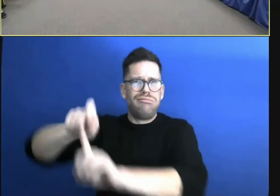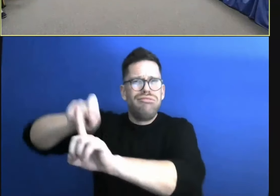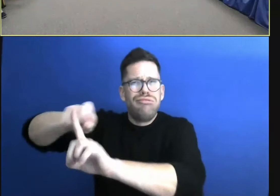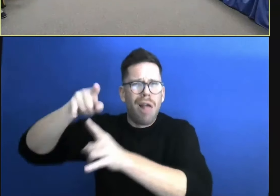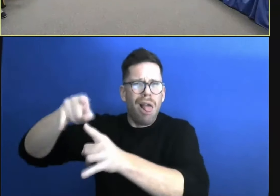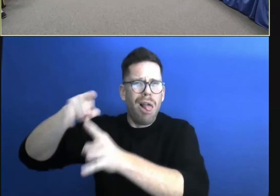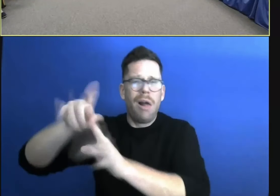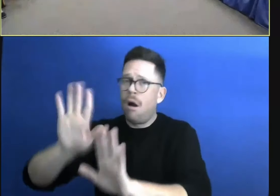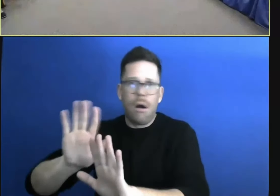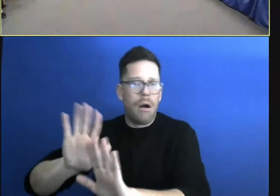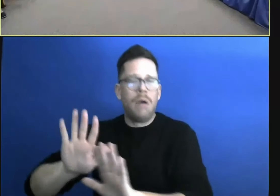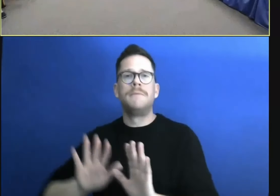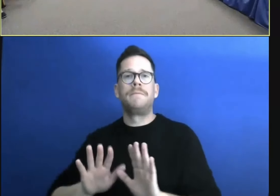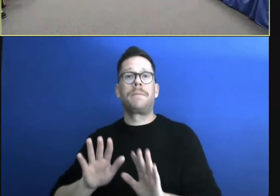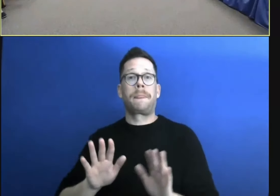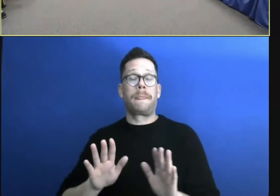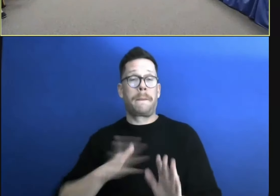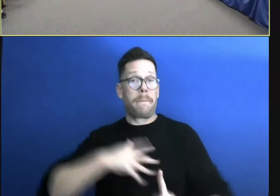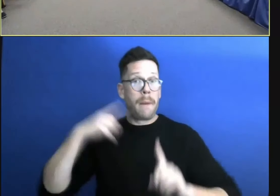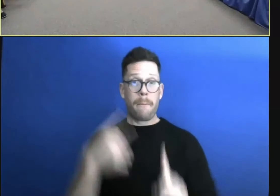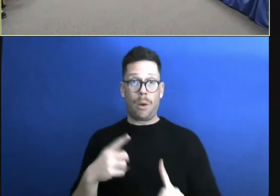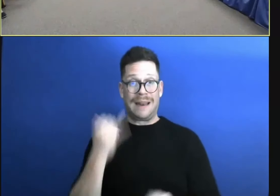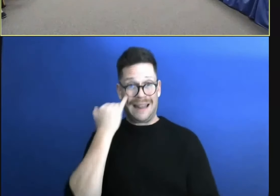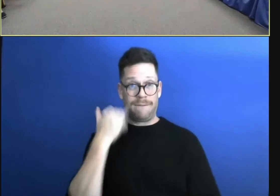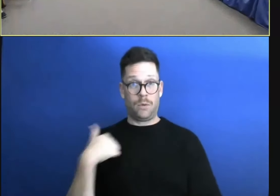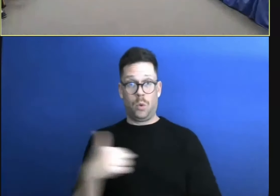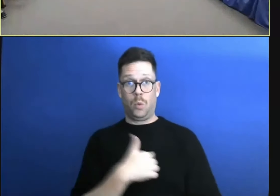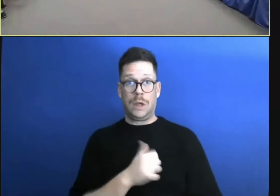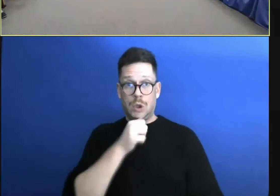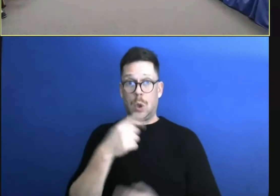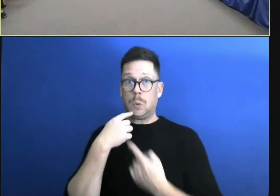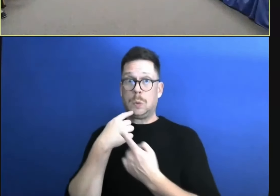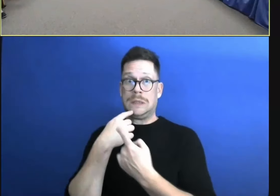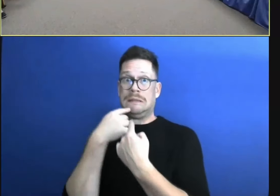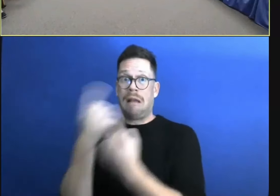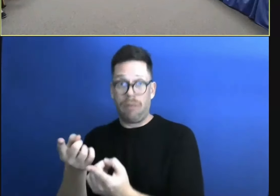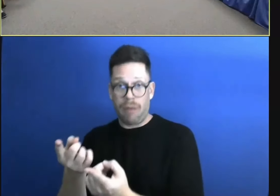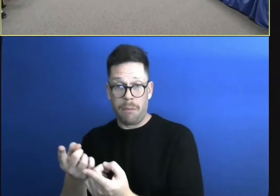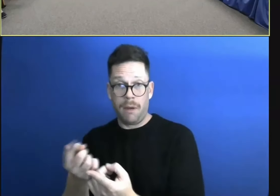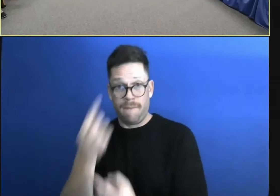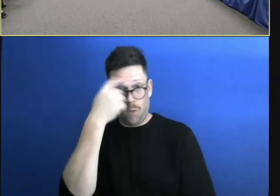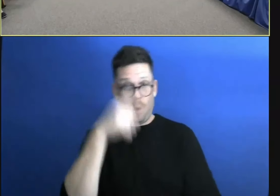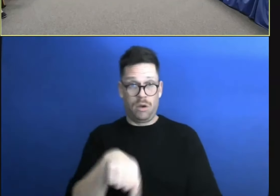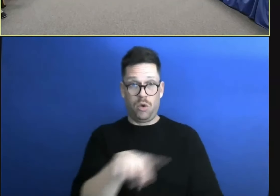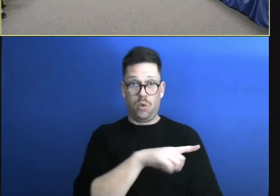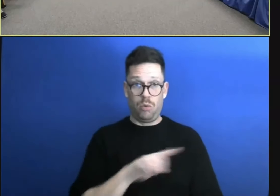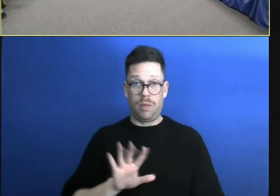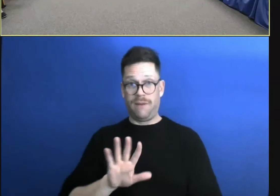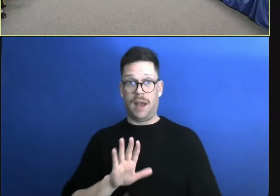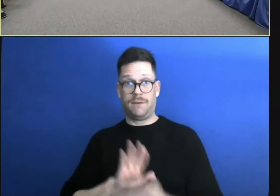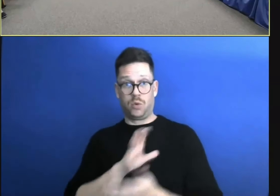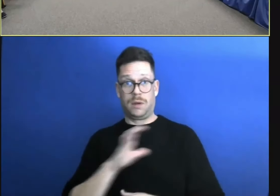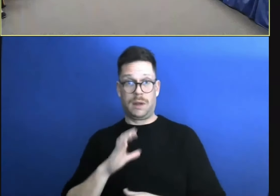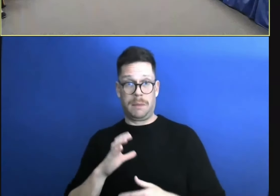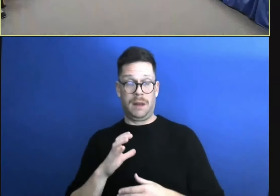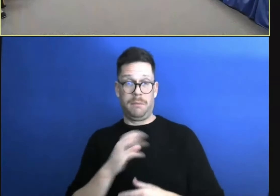I'm just saying, if we don't tell them on your behalf, the five of you as a vote, if you don't tell them how you think they should act on